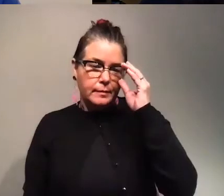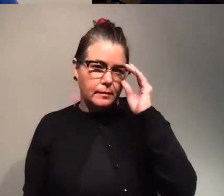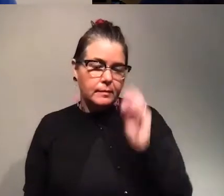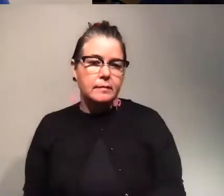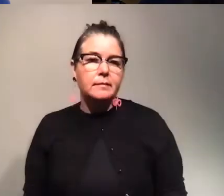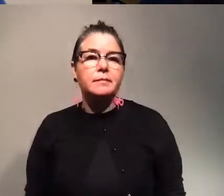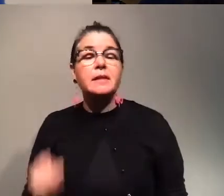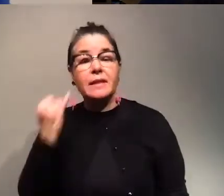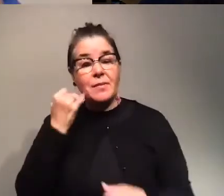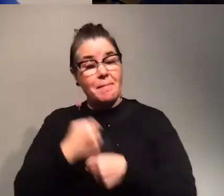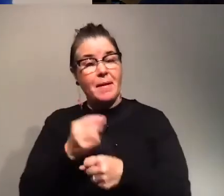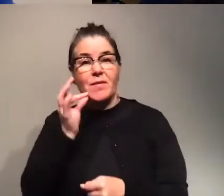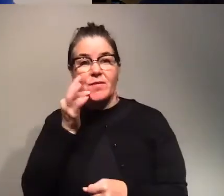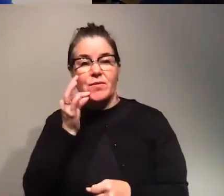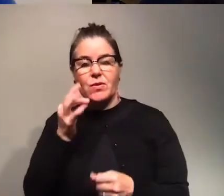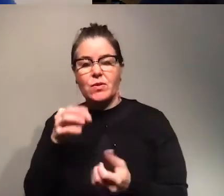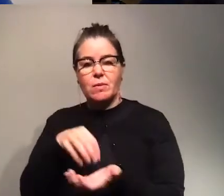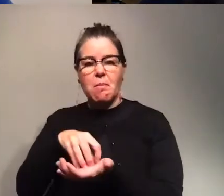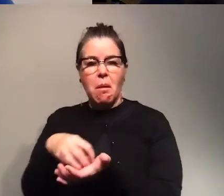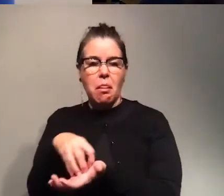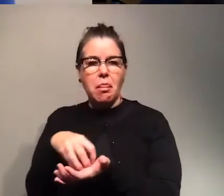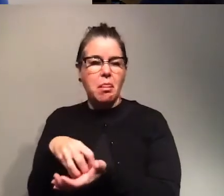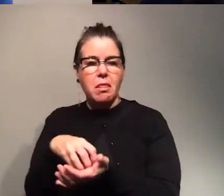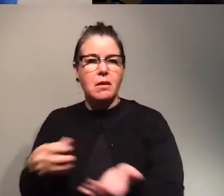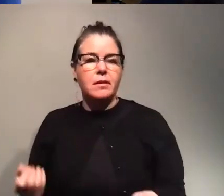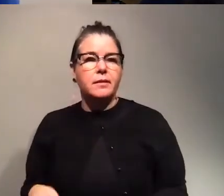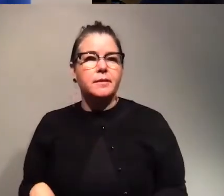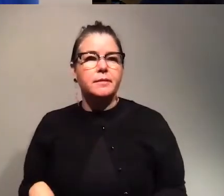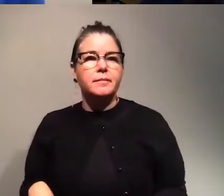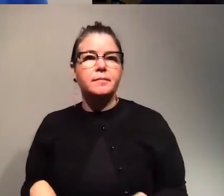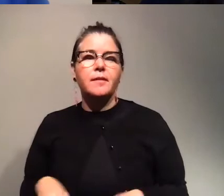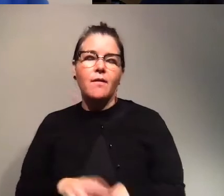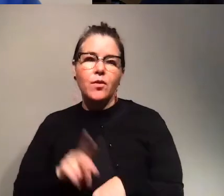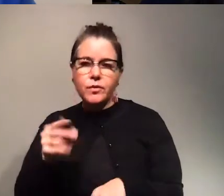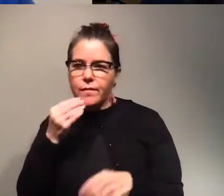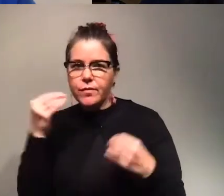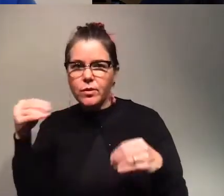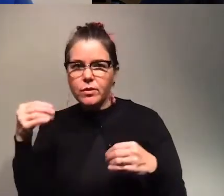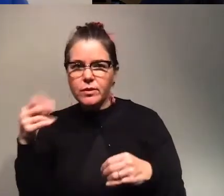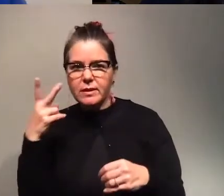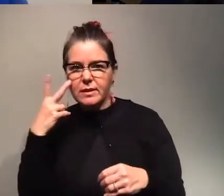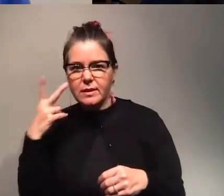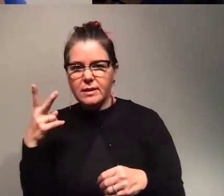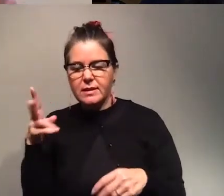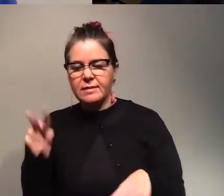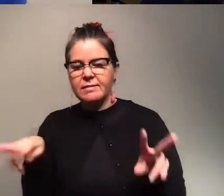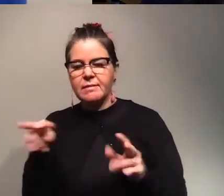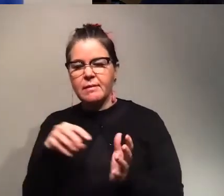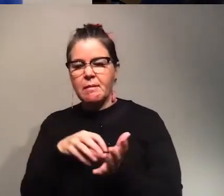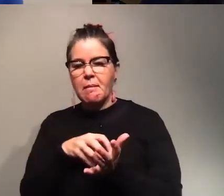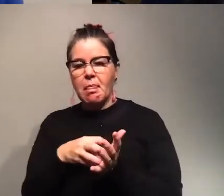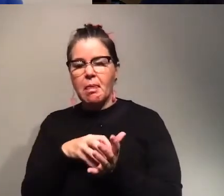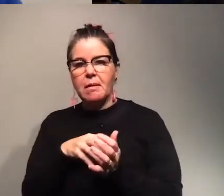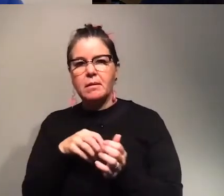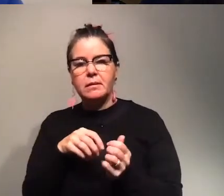when they produce it they look yellowish and of course when we go to the supermarket and we see like these yellowish fruits